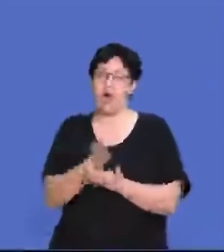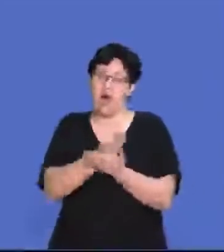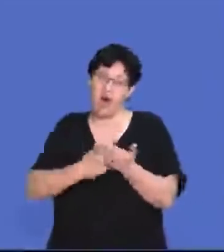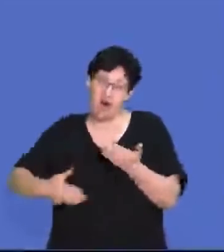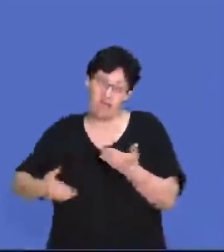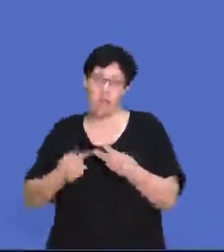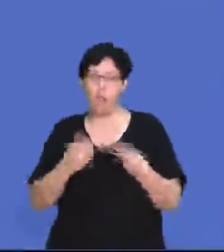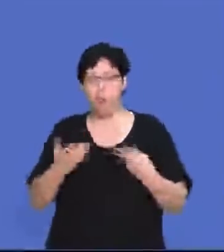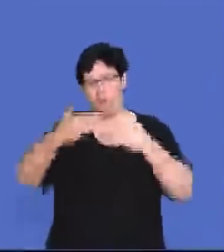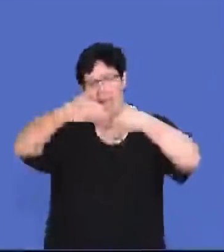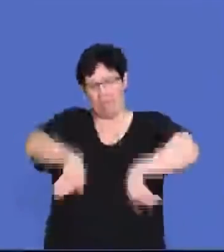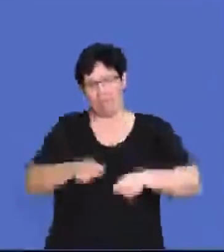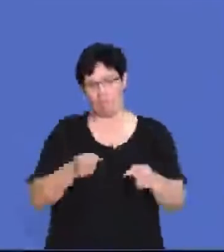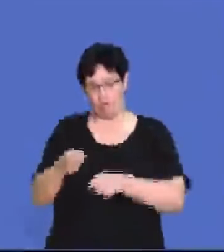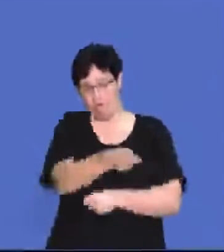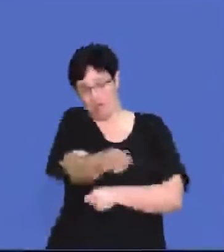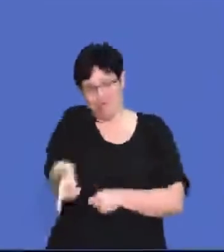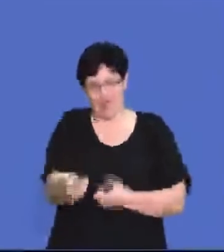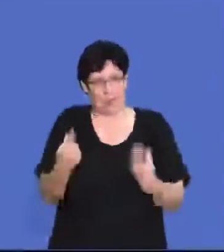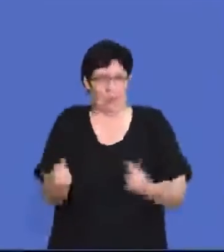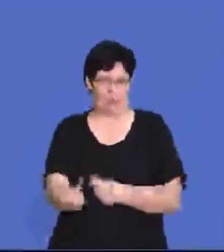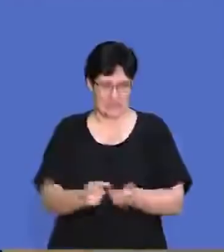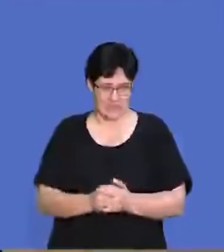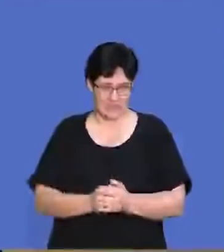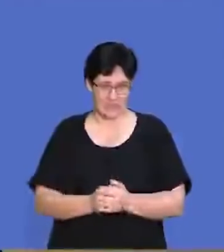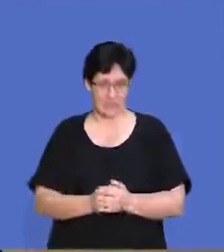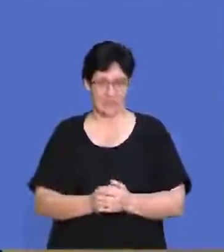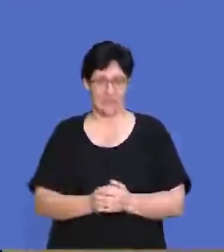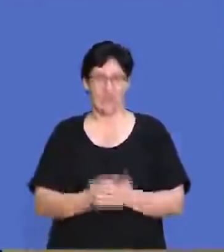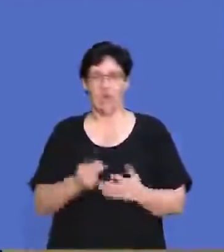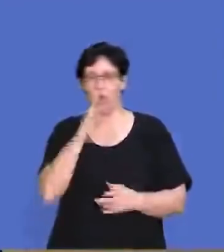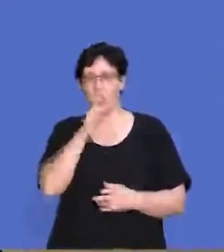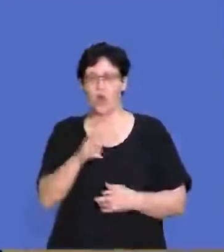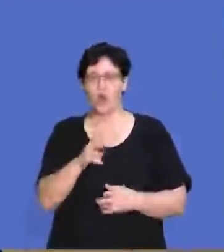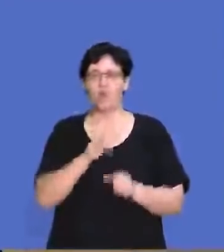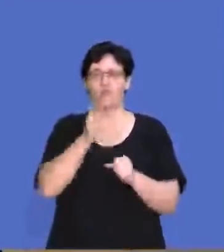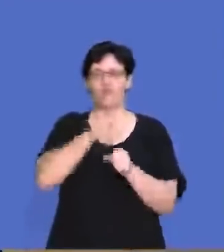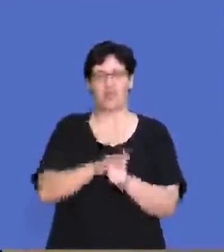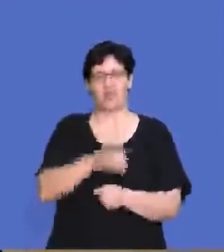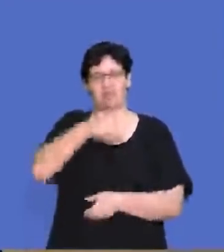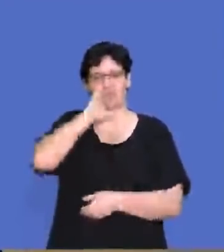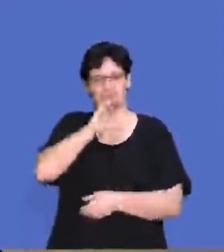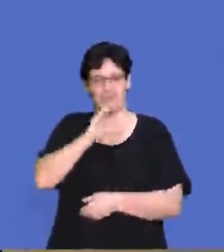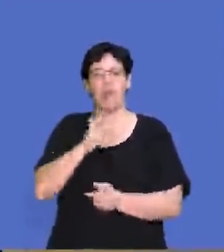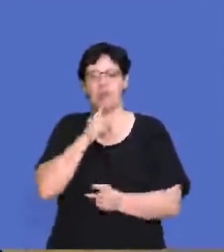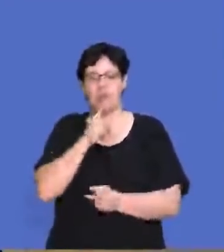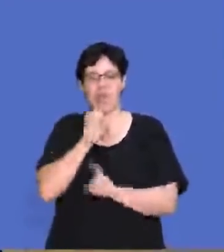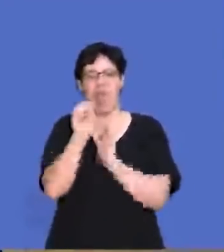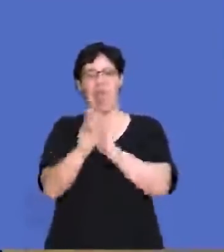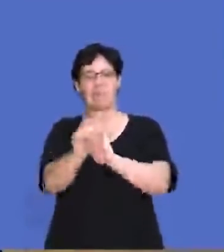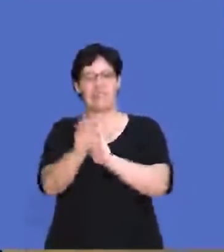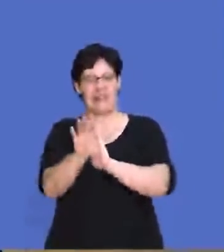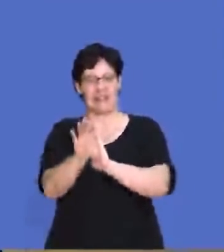partial or limited control. So if you look at a soft drinks company, they can